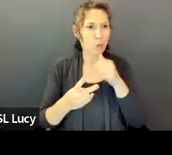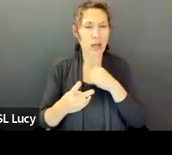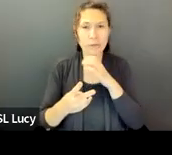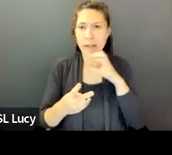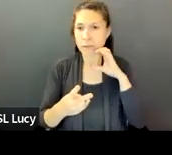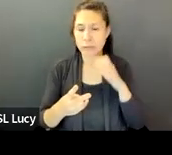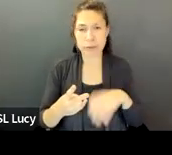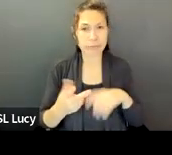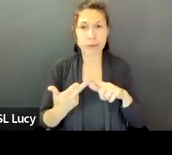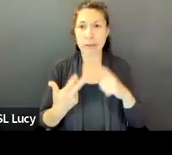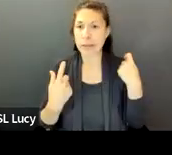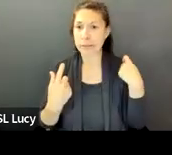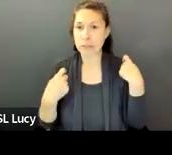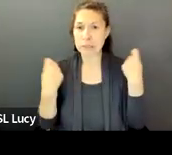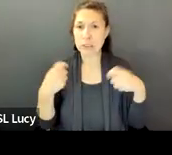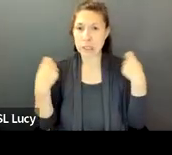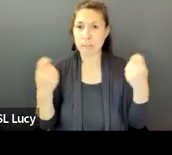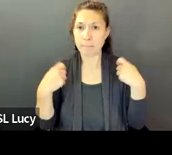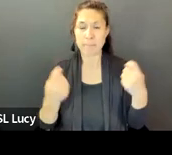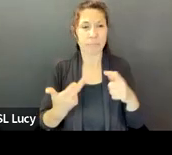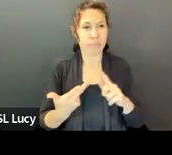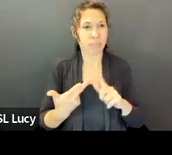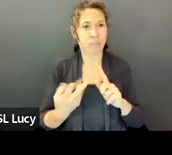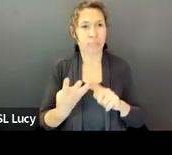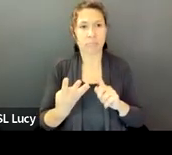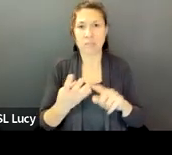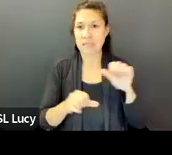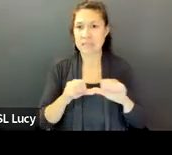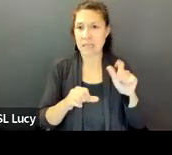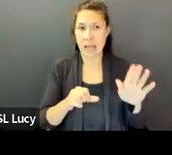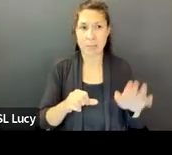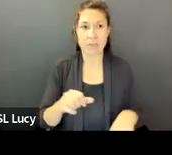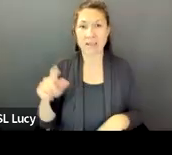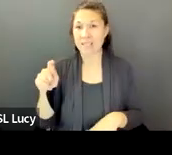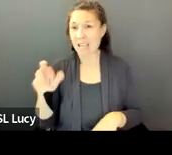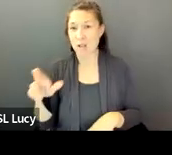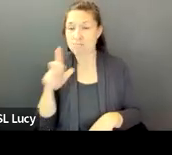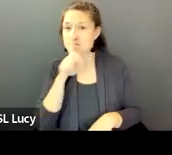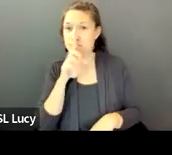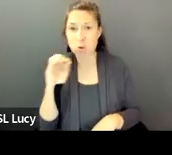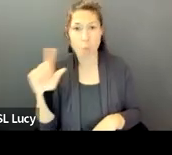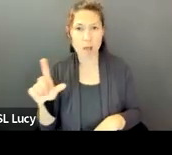gym or science lab, and the Taylor lacks a dedicated library space.